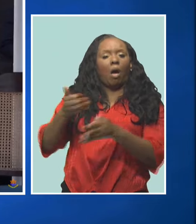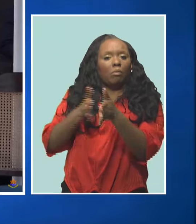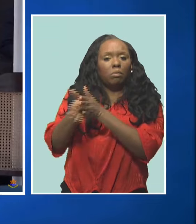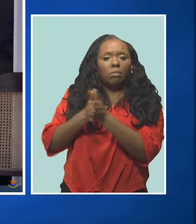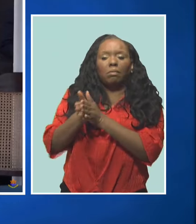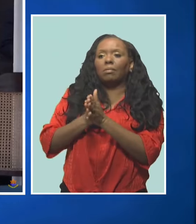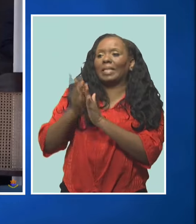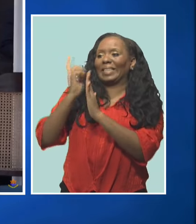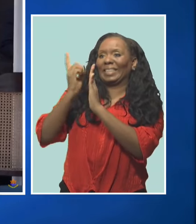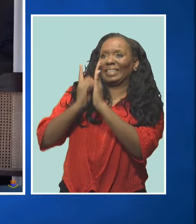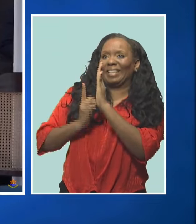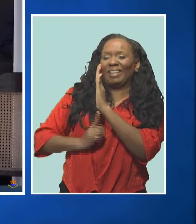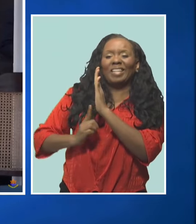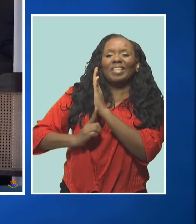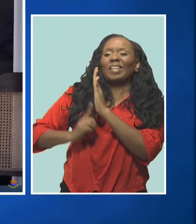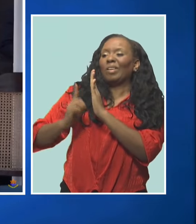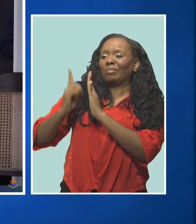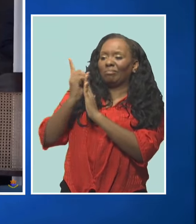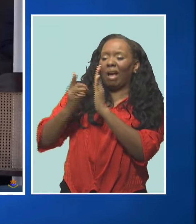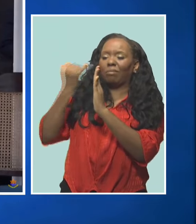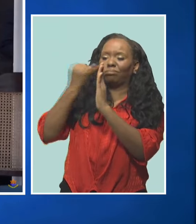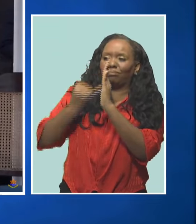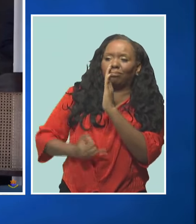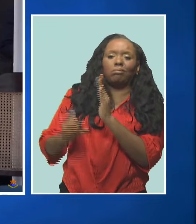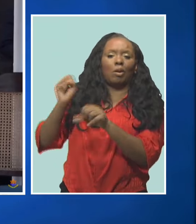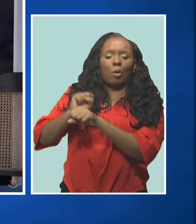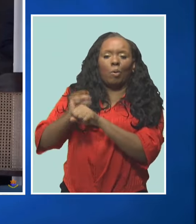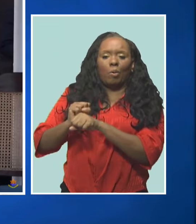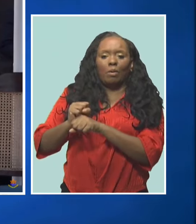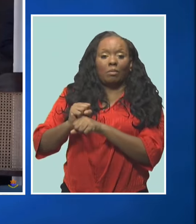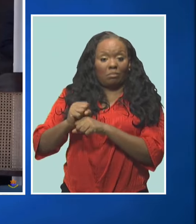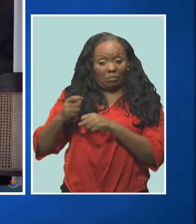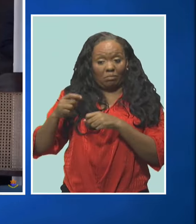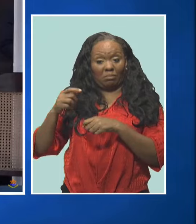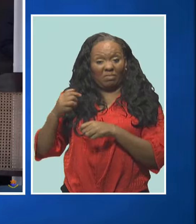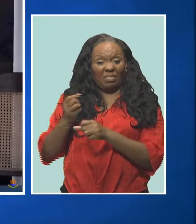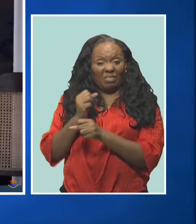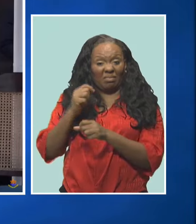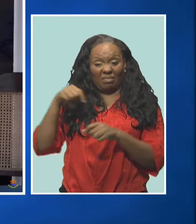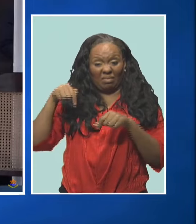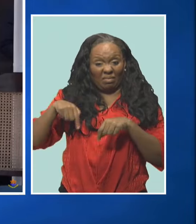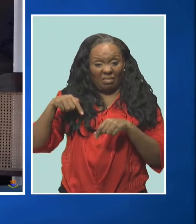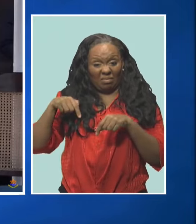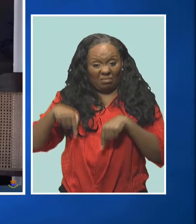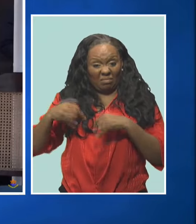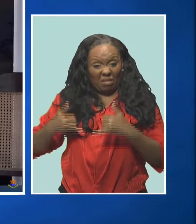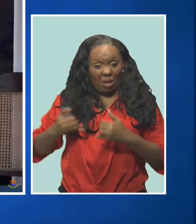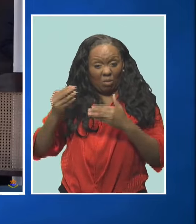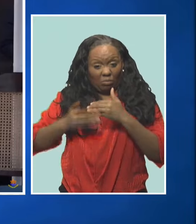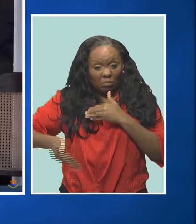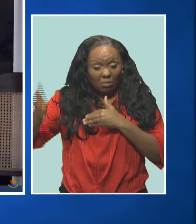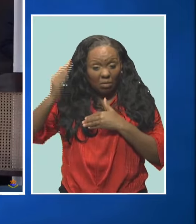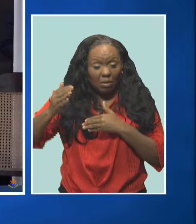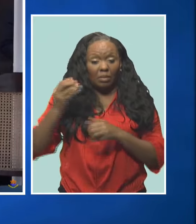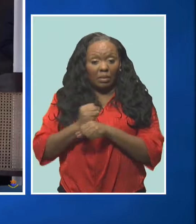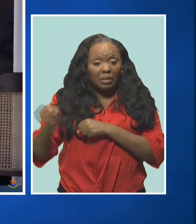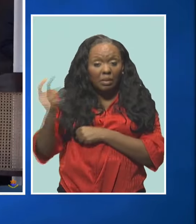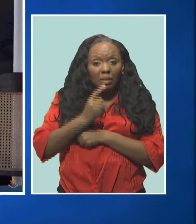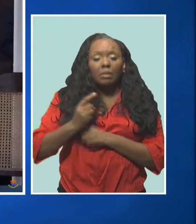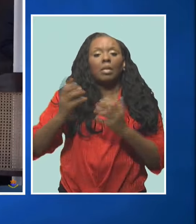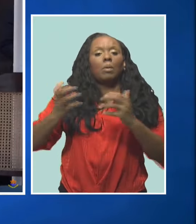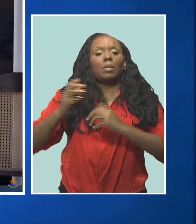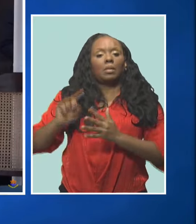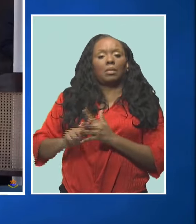design works being completed over the course of the next year, such that we may be in a position to start the